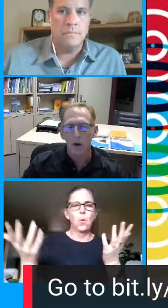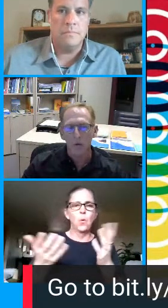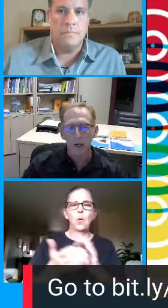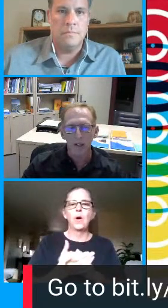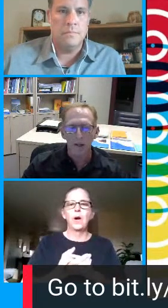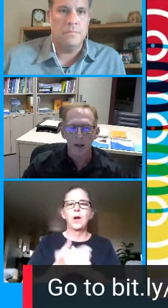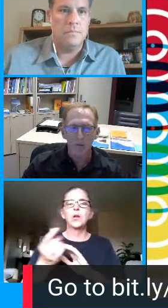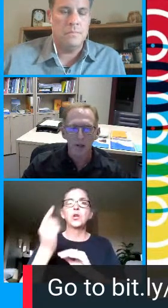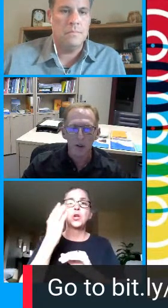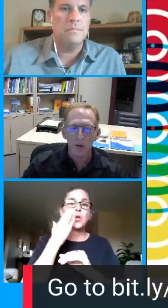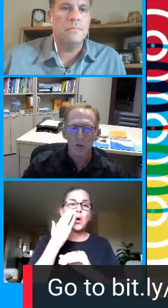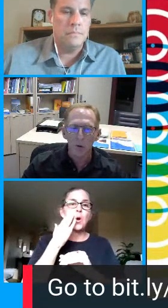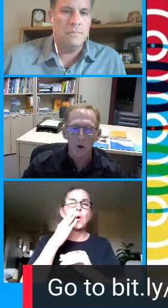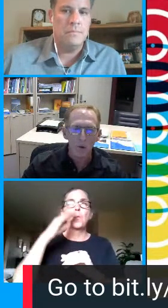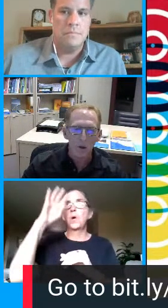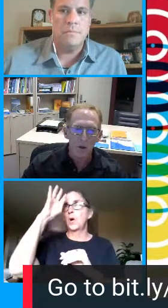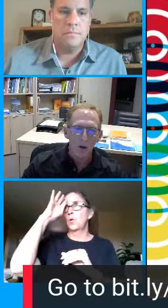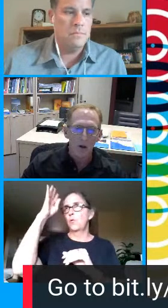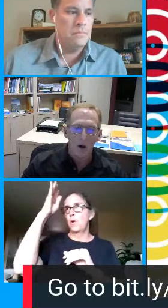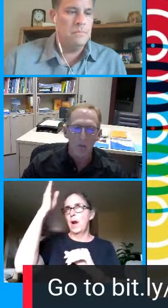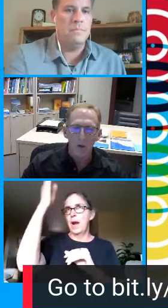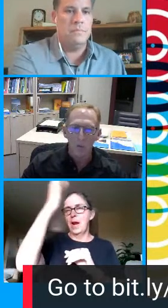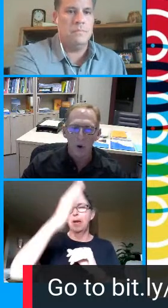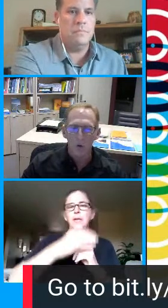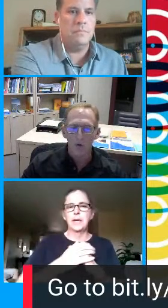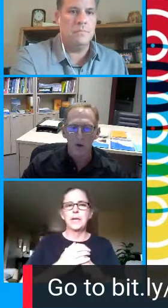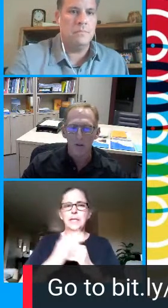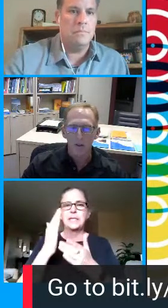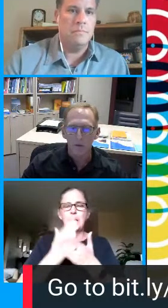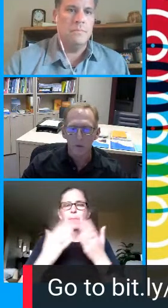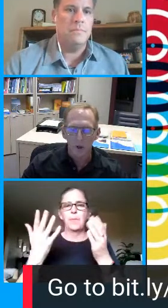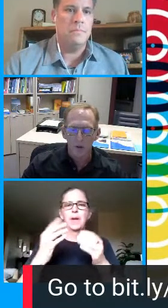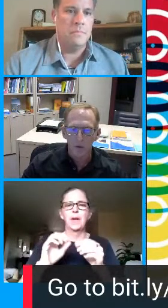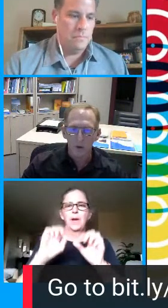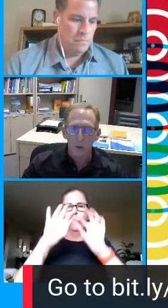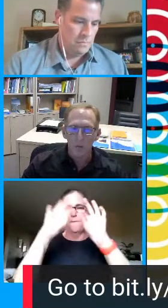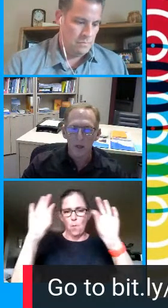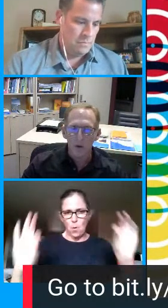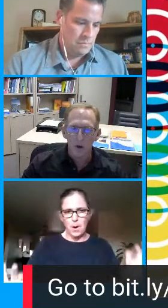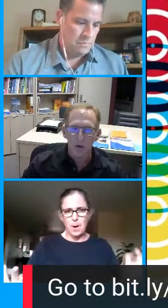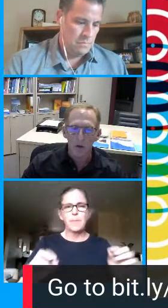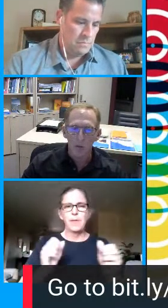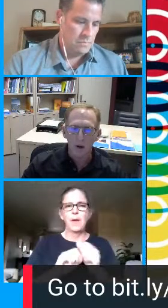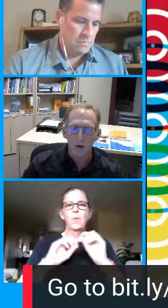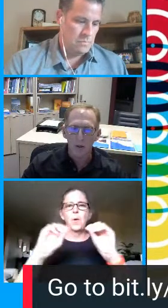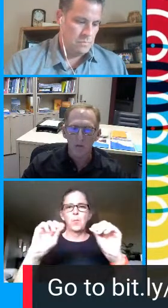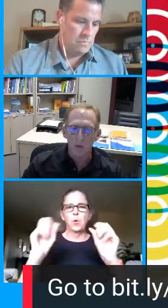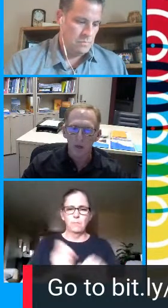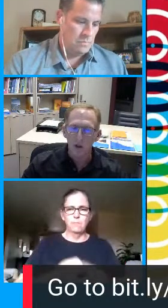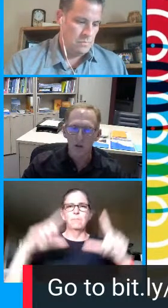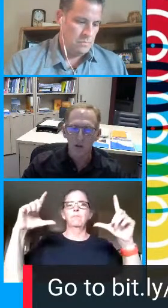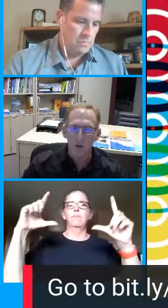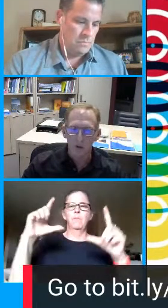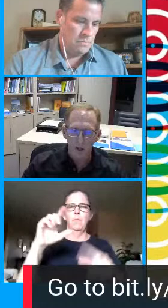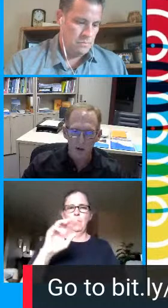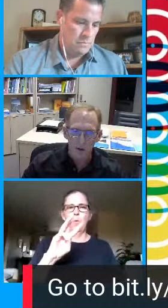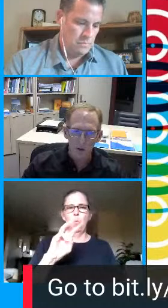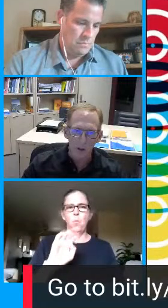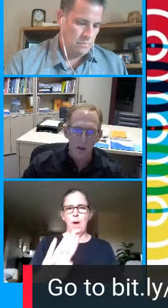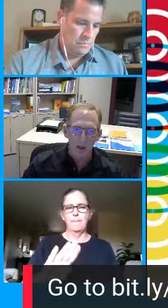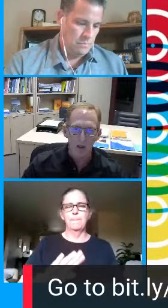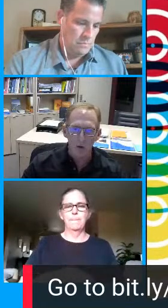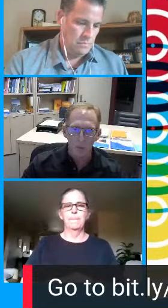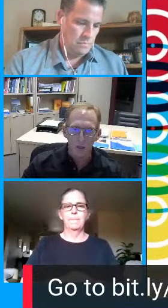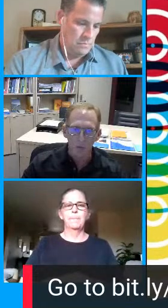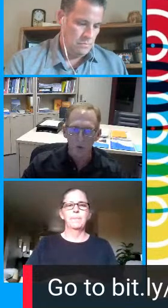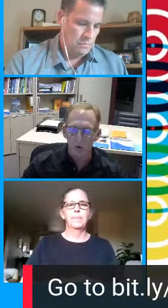know we are creating an faq form that we'll post on the district web page under the parent information section